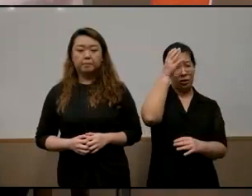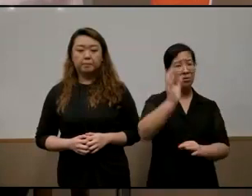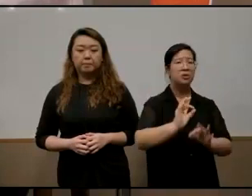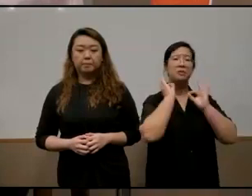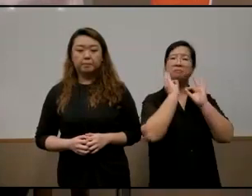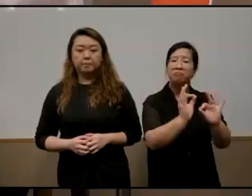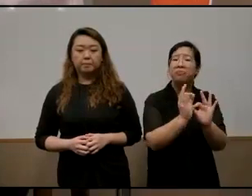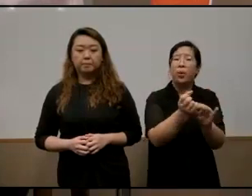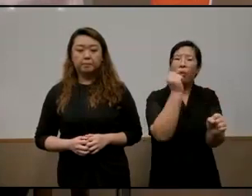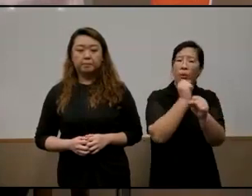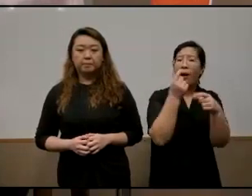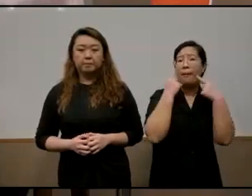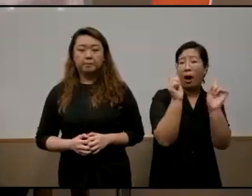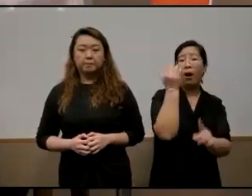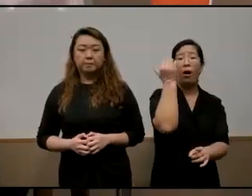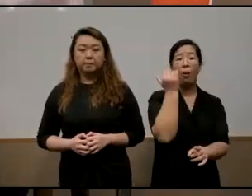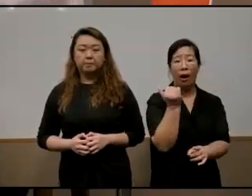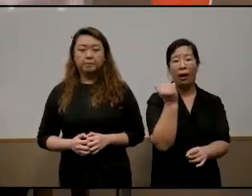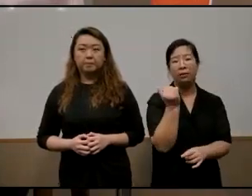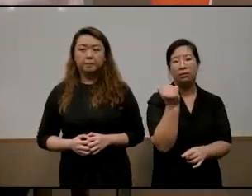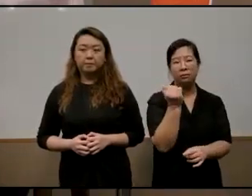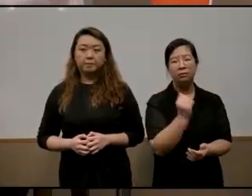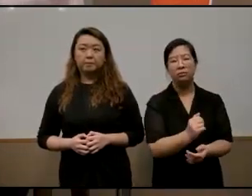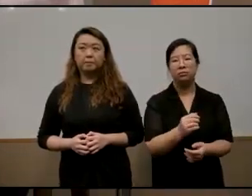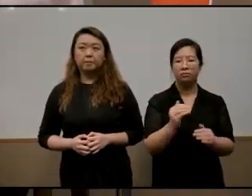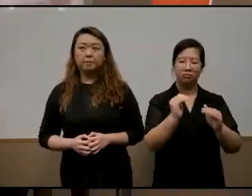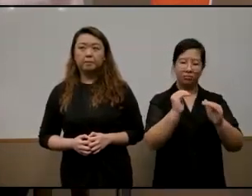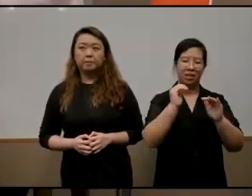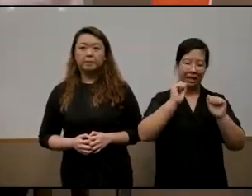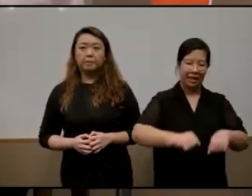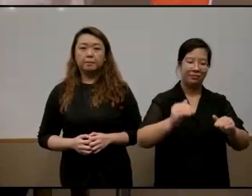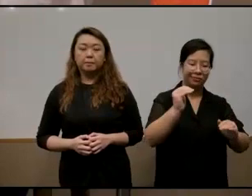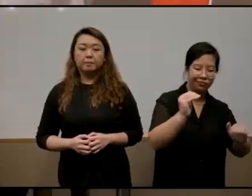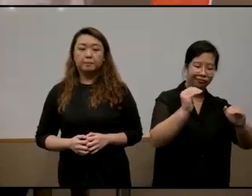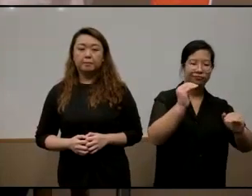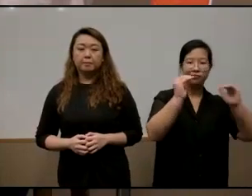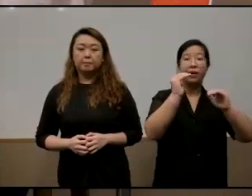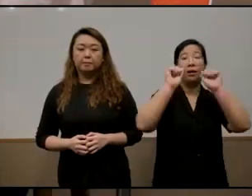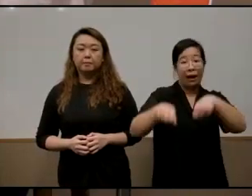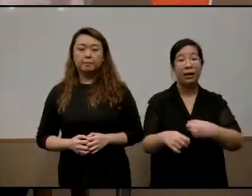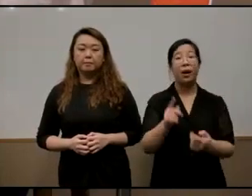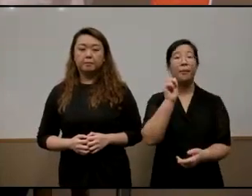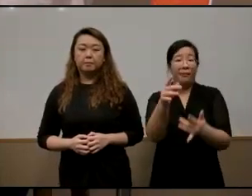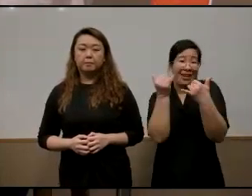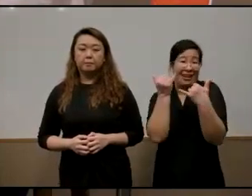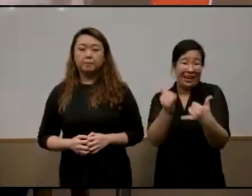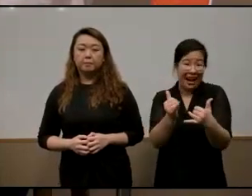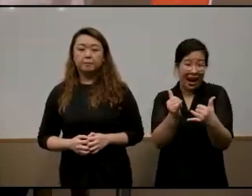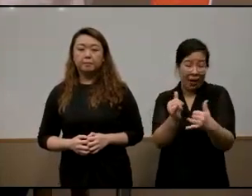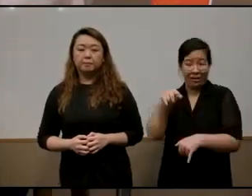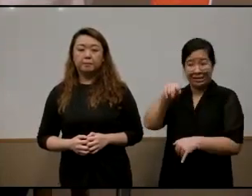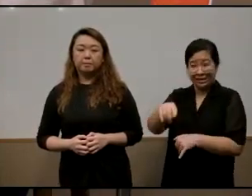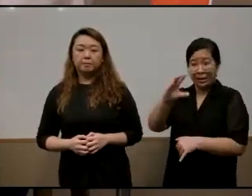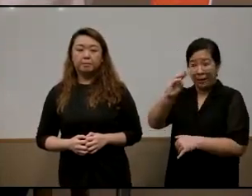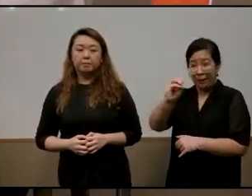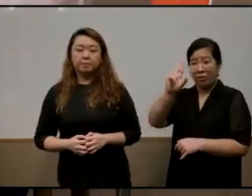as a mechanism to manage race and inequality and equality but now miracle meritocracy is under scrutiny and it's